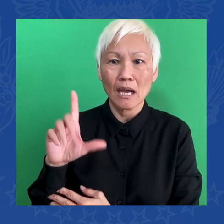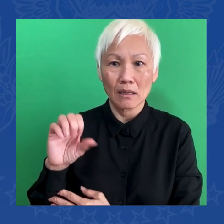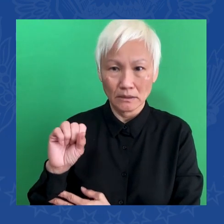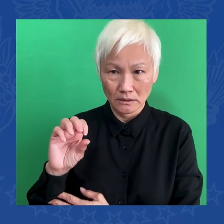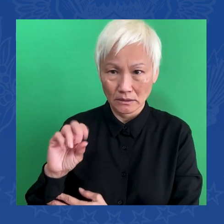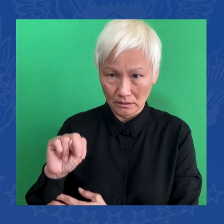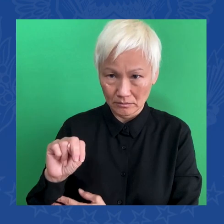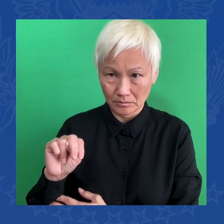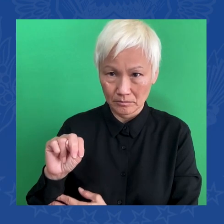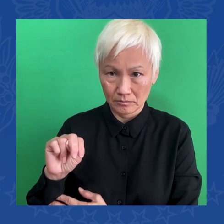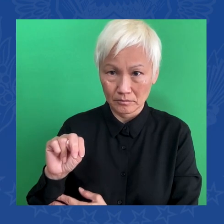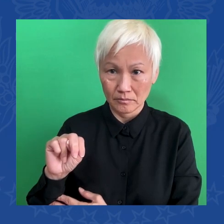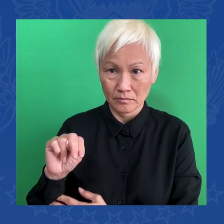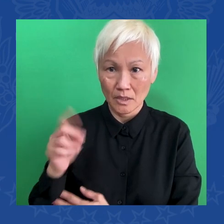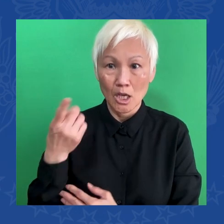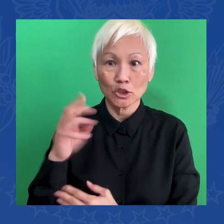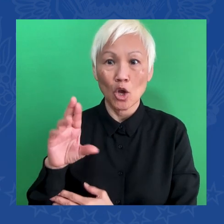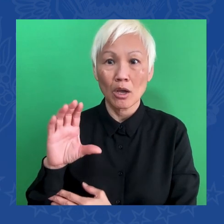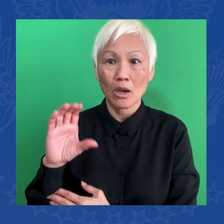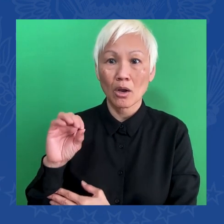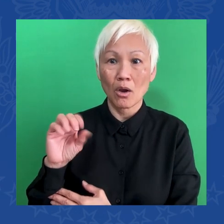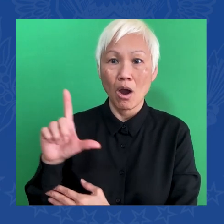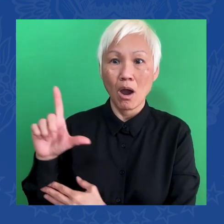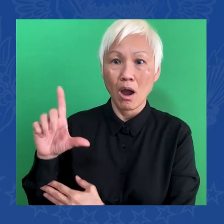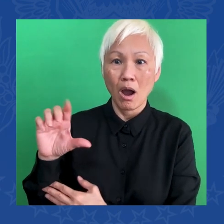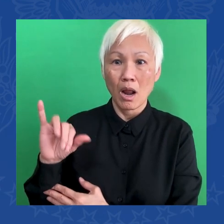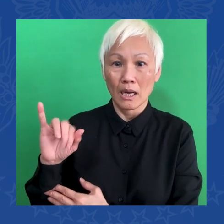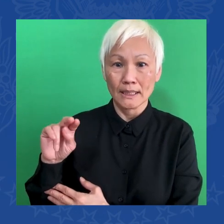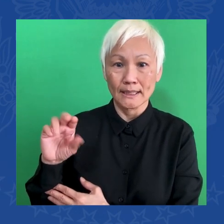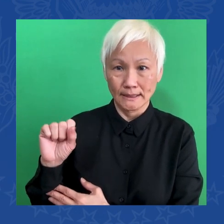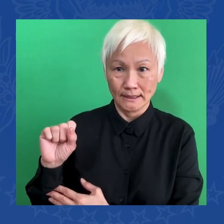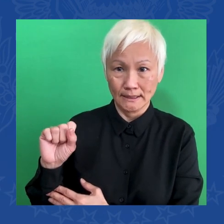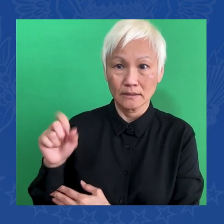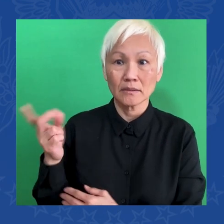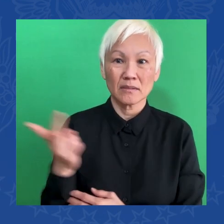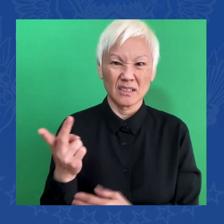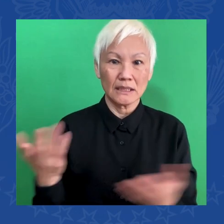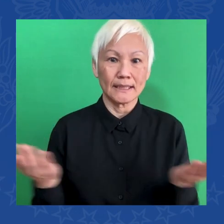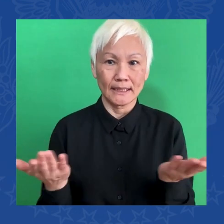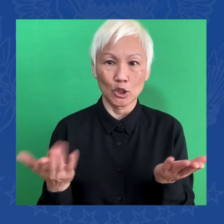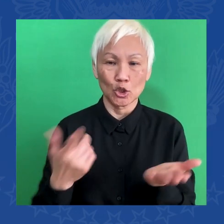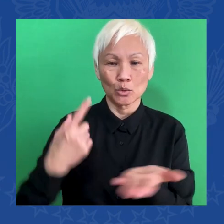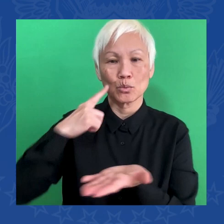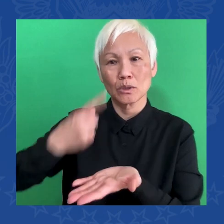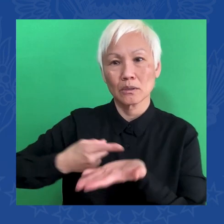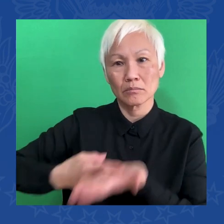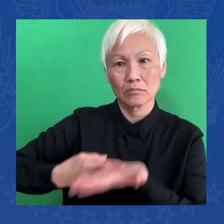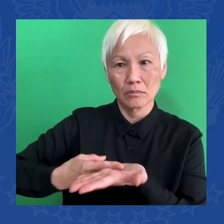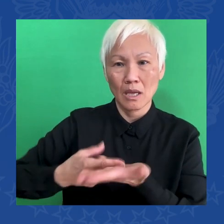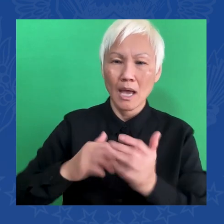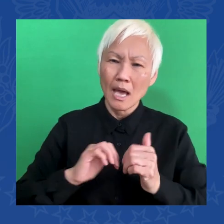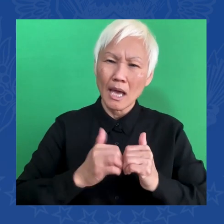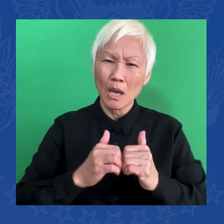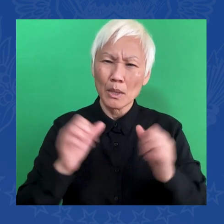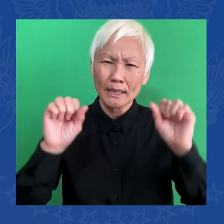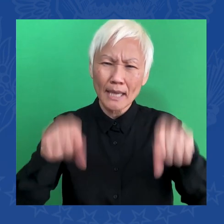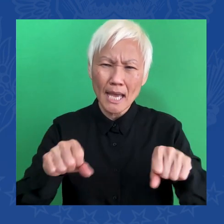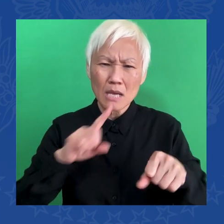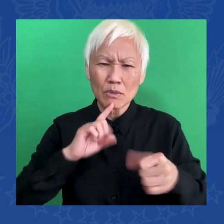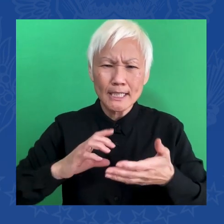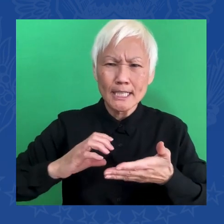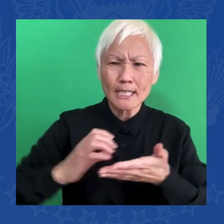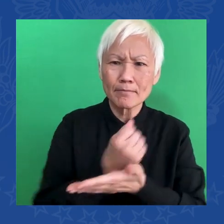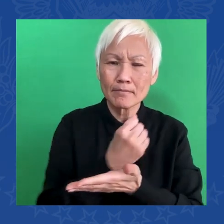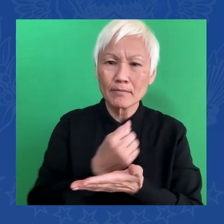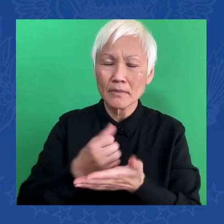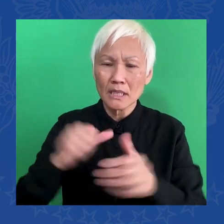how to ensure ARPA-H harnesses the powers and possibilities of science and technology to benefit all of America,